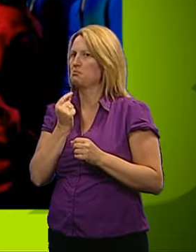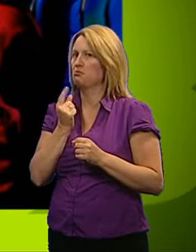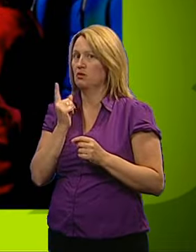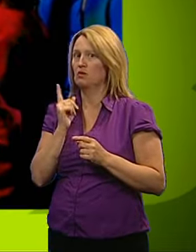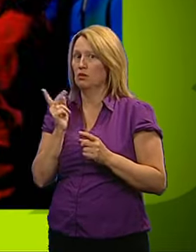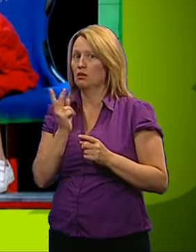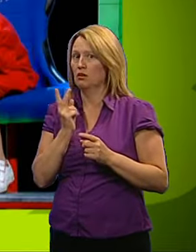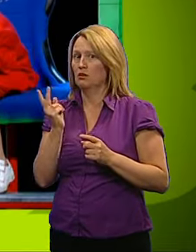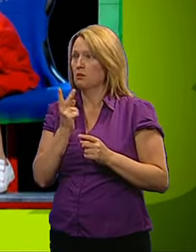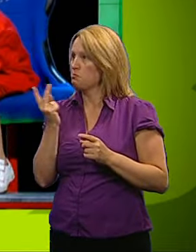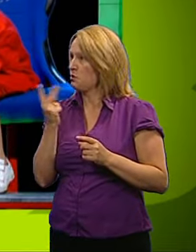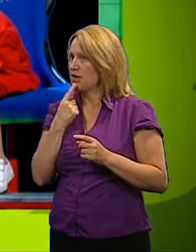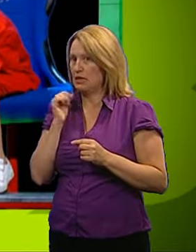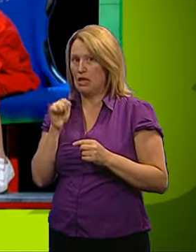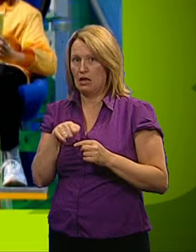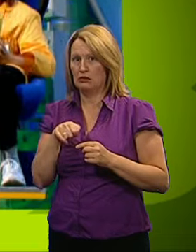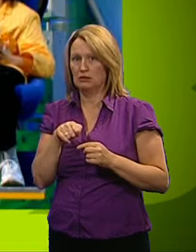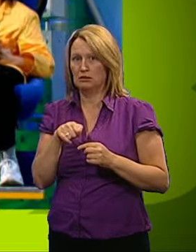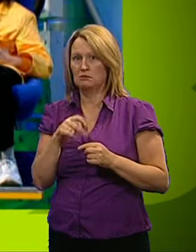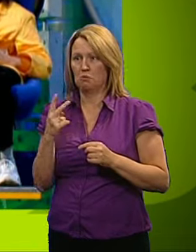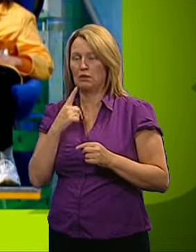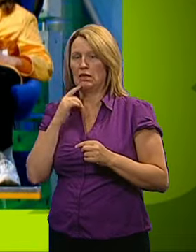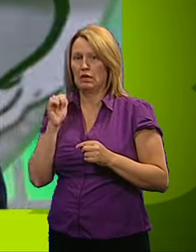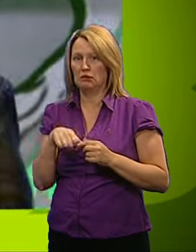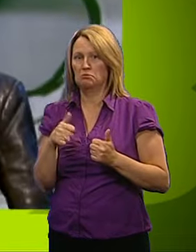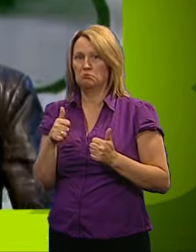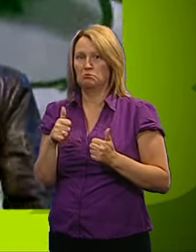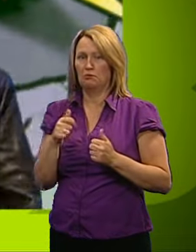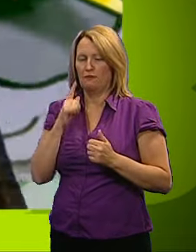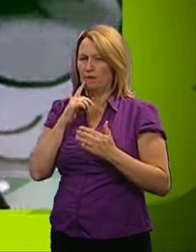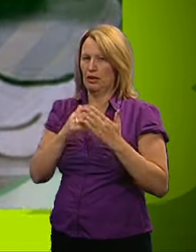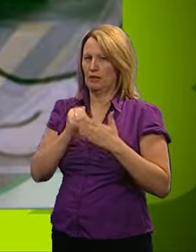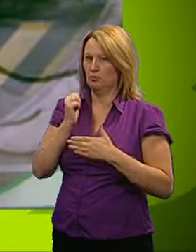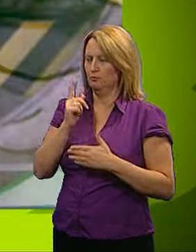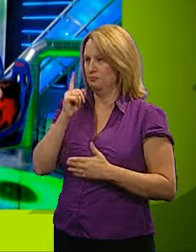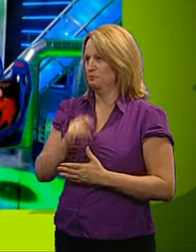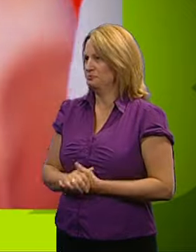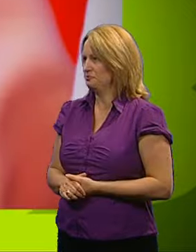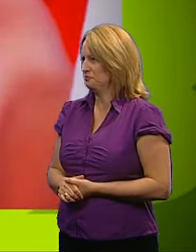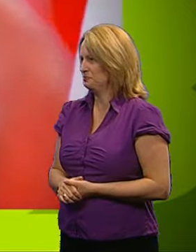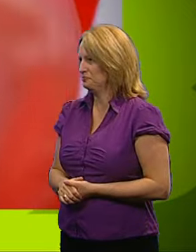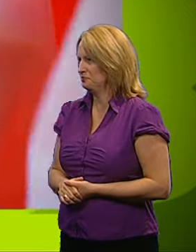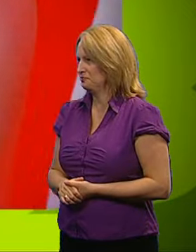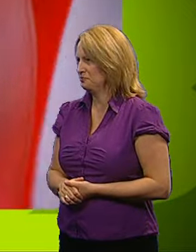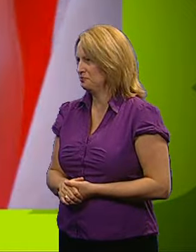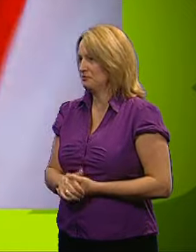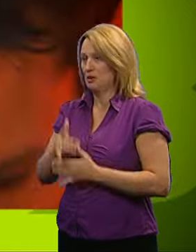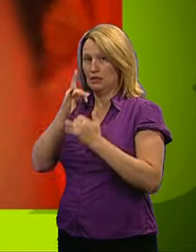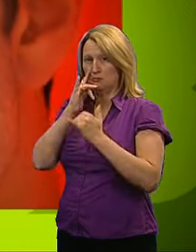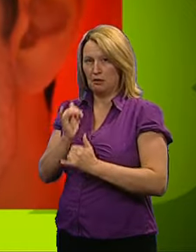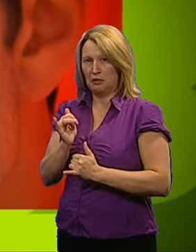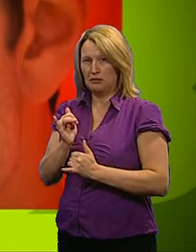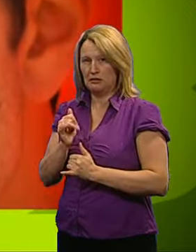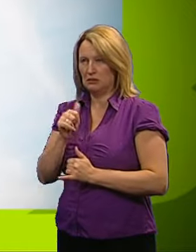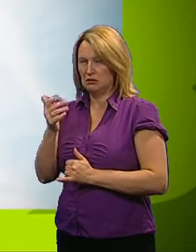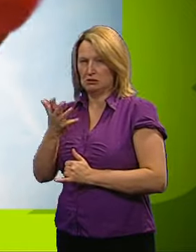Yes, it will. You're going for yes. You're going for yes. Both teams are going for yes. Only one more to find out. On with the experiment. After watching this